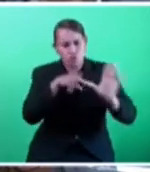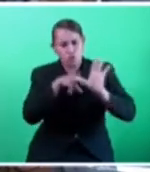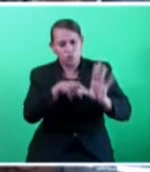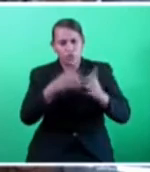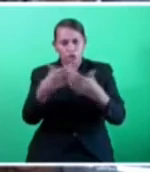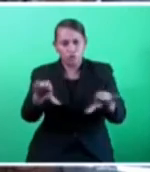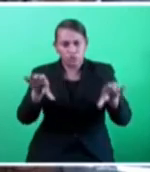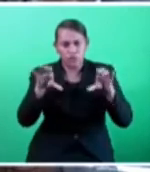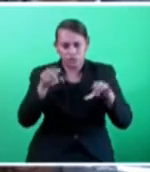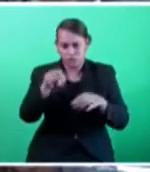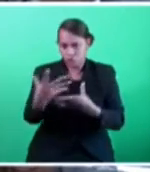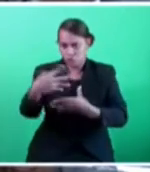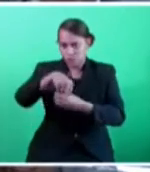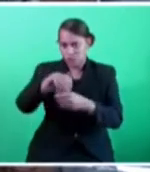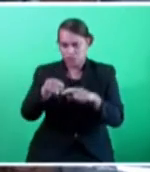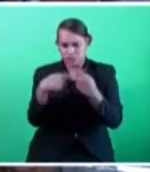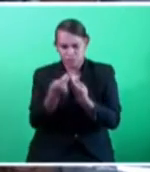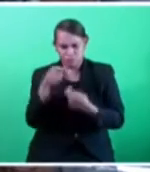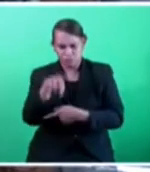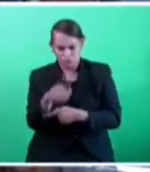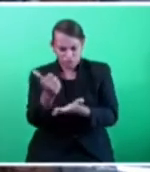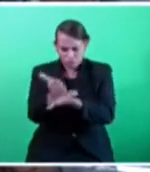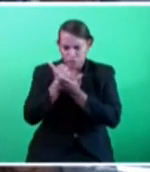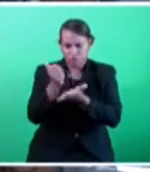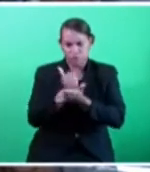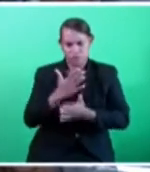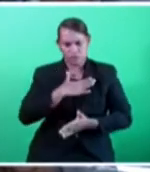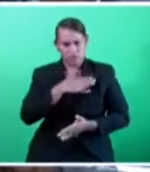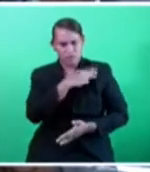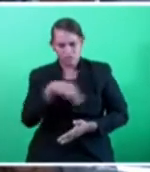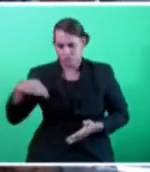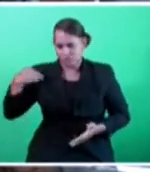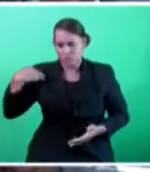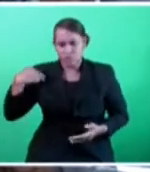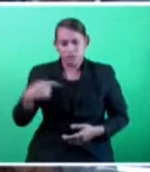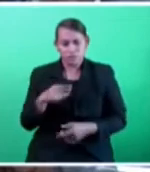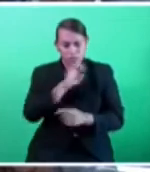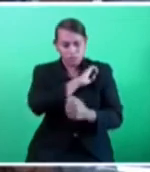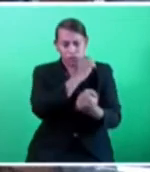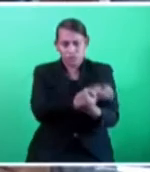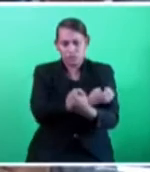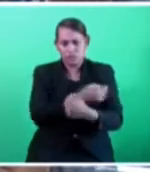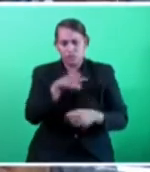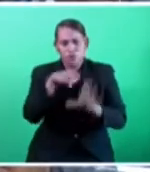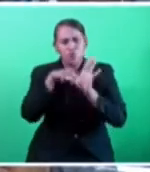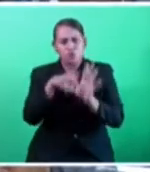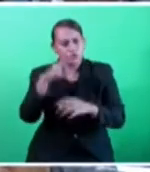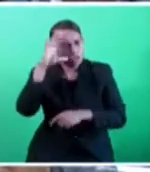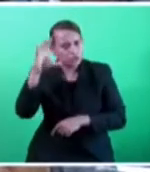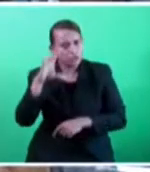and they will assist my ministry in terms of empowering the youths of this country. Thank you, Mr. Speaker.